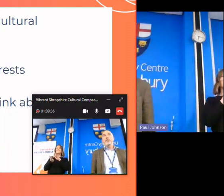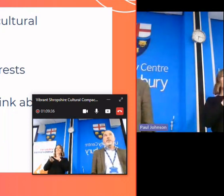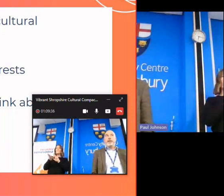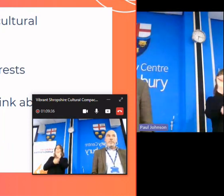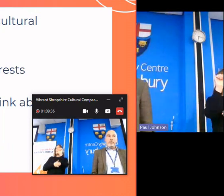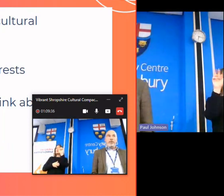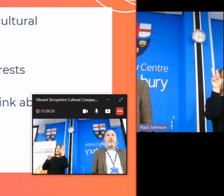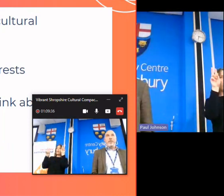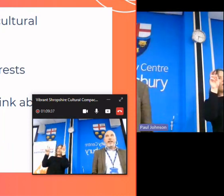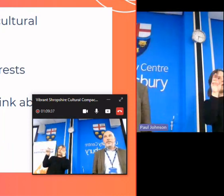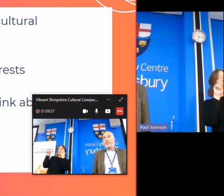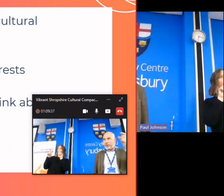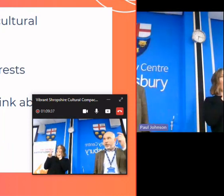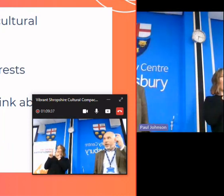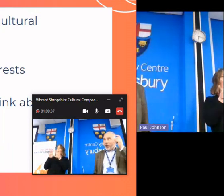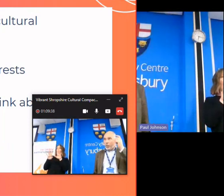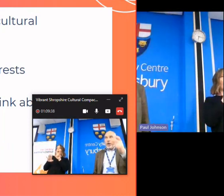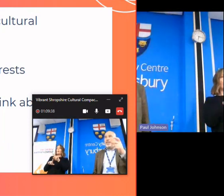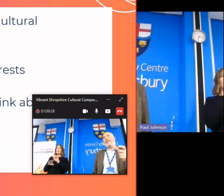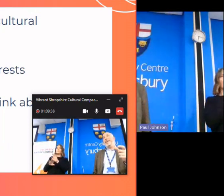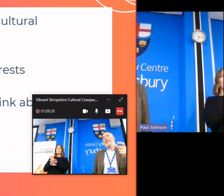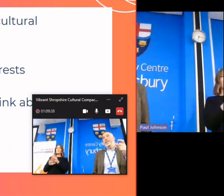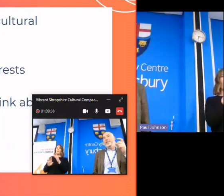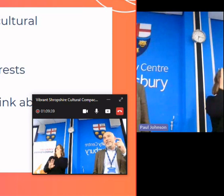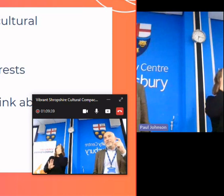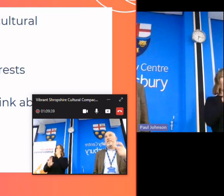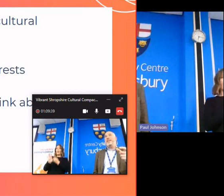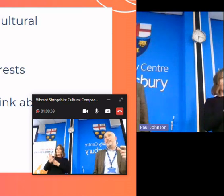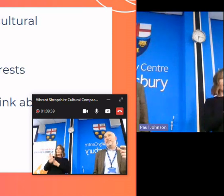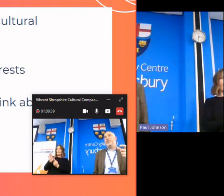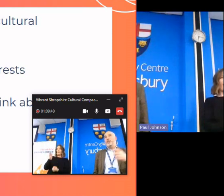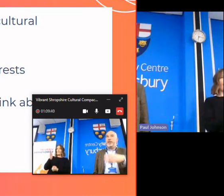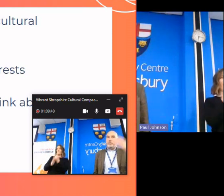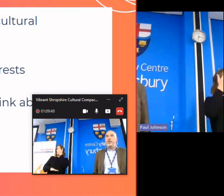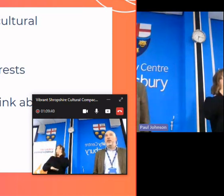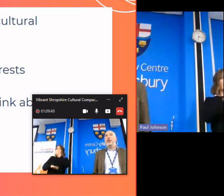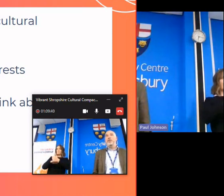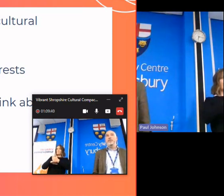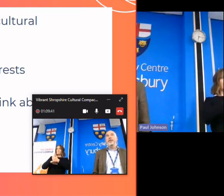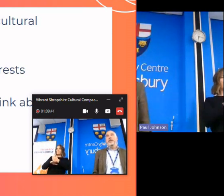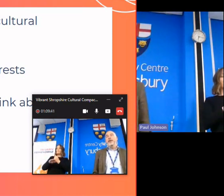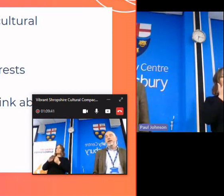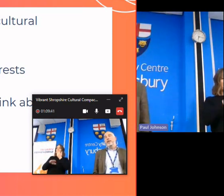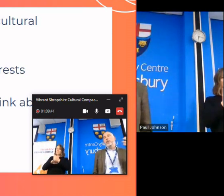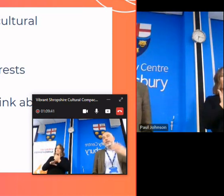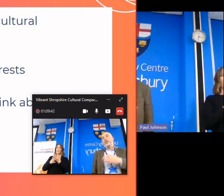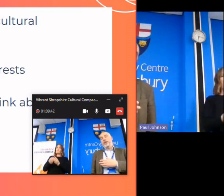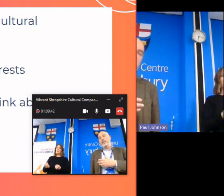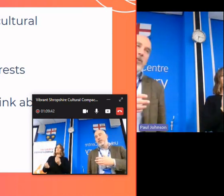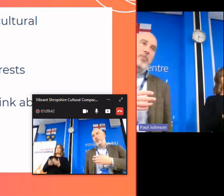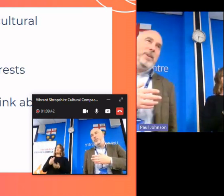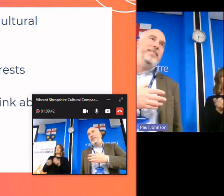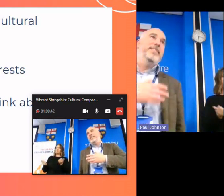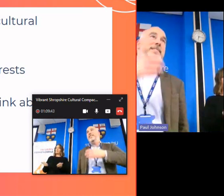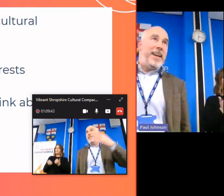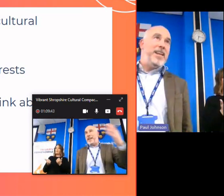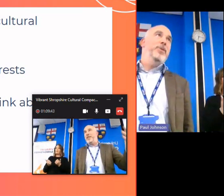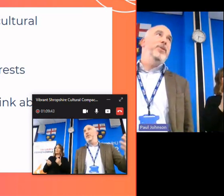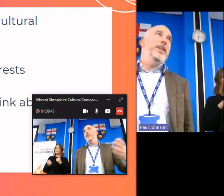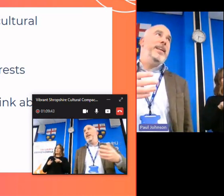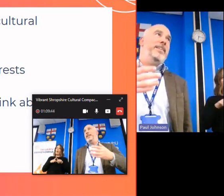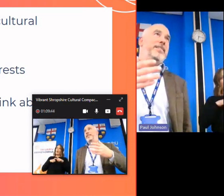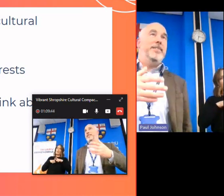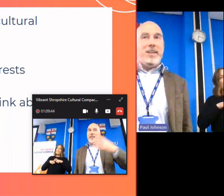um so it kind of builds on that so it's not a one-year event which comes and goes trying to be